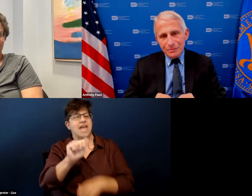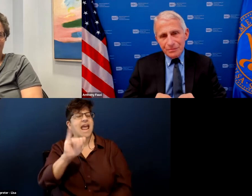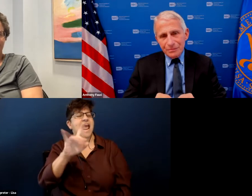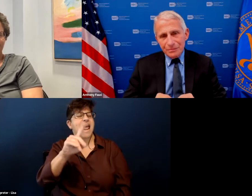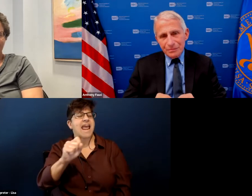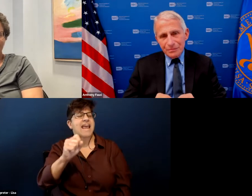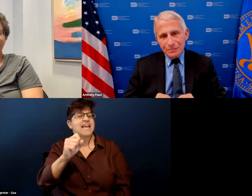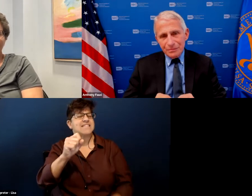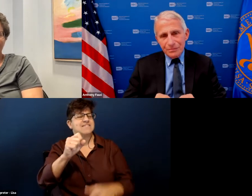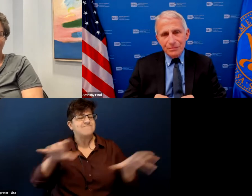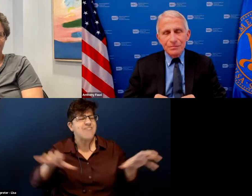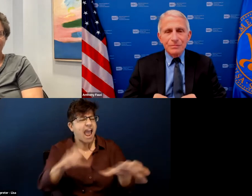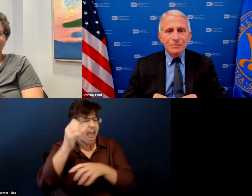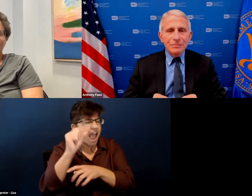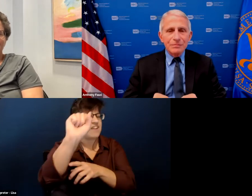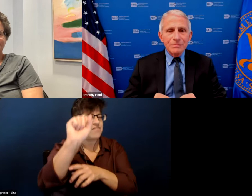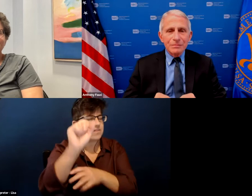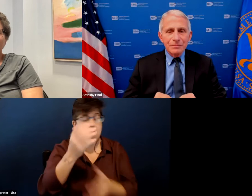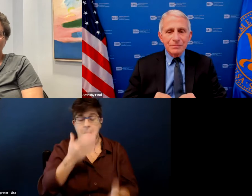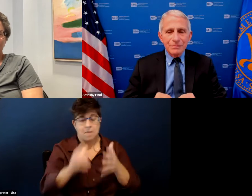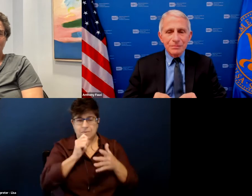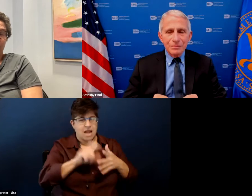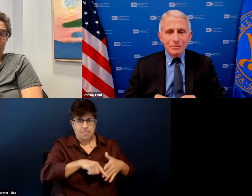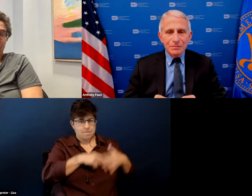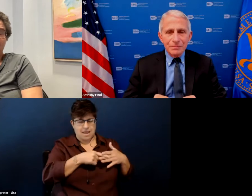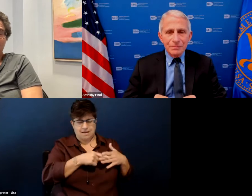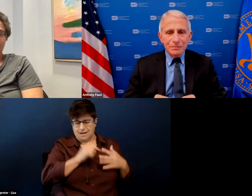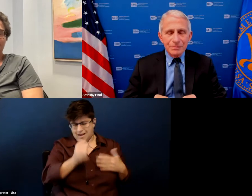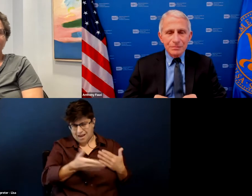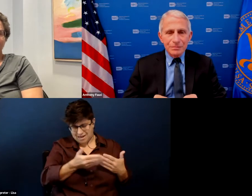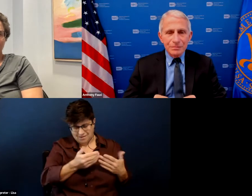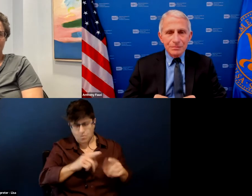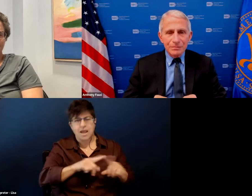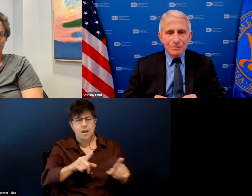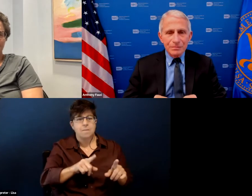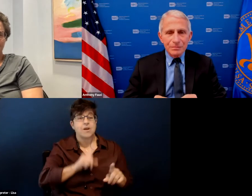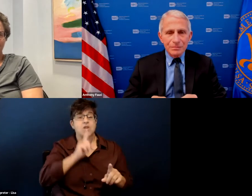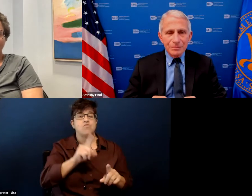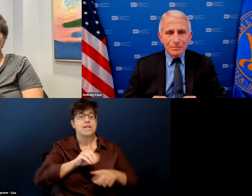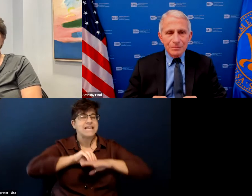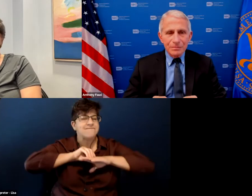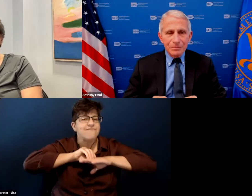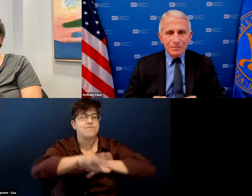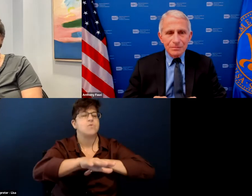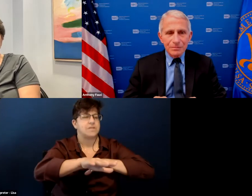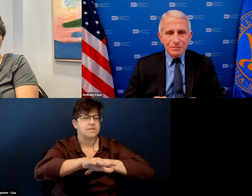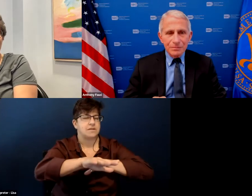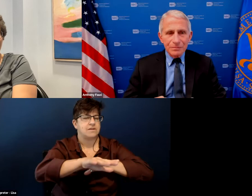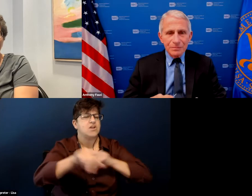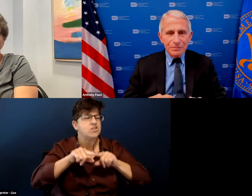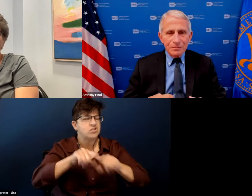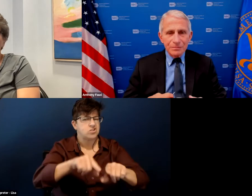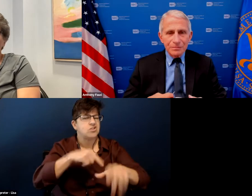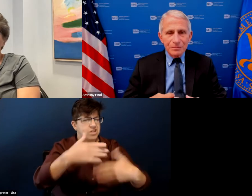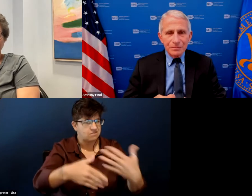maybe not at the start in really uh easy ways but in really impactful ways over the course of the pandemic i wonder